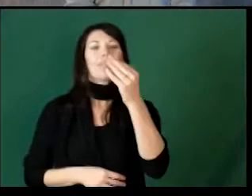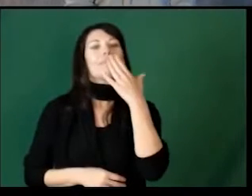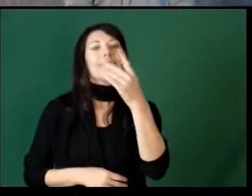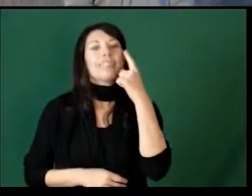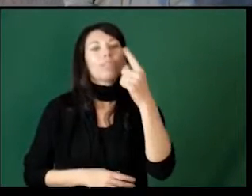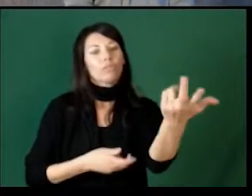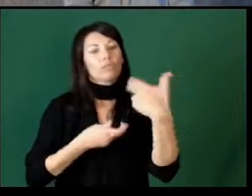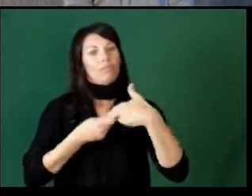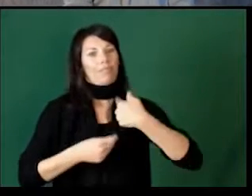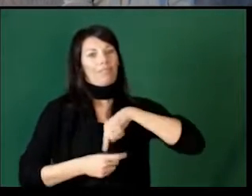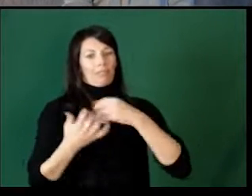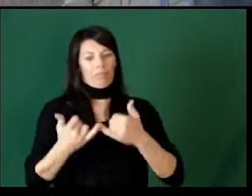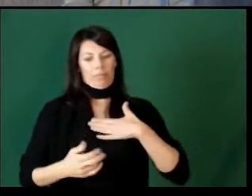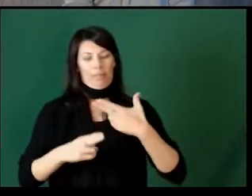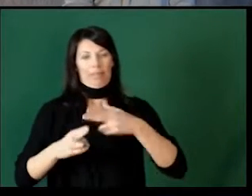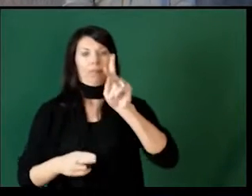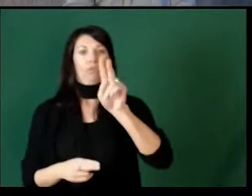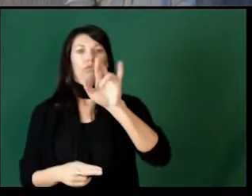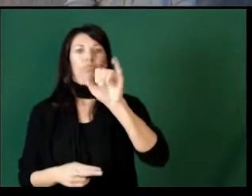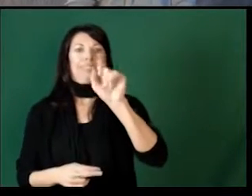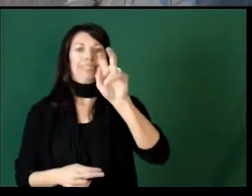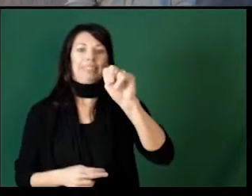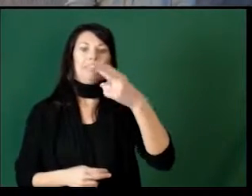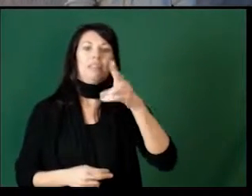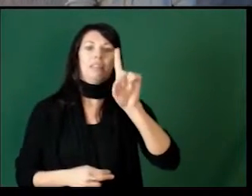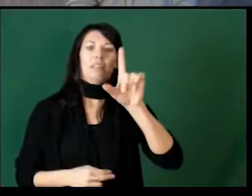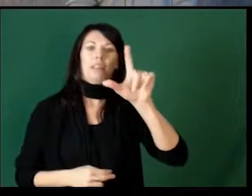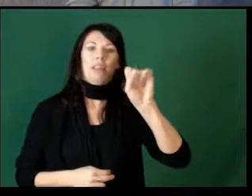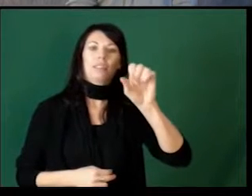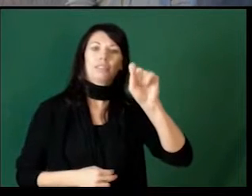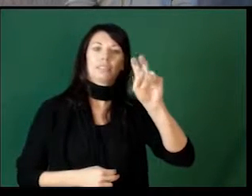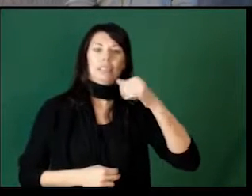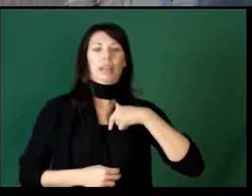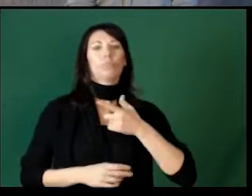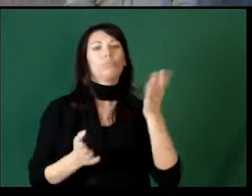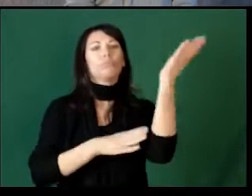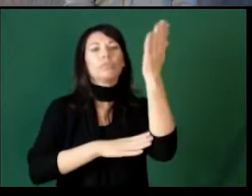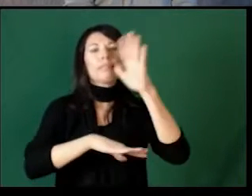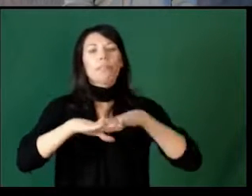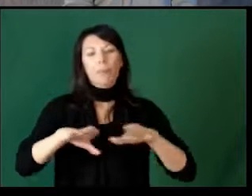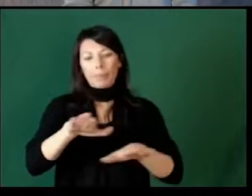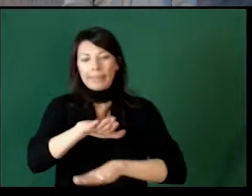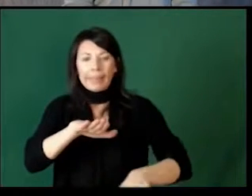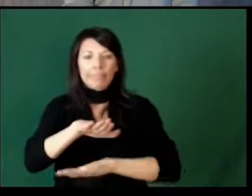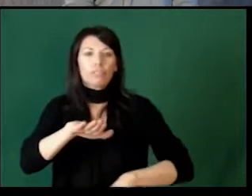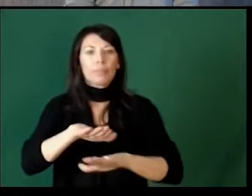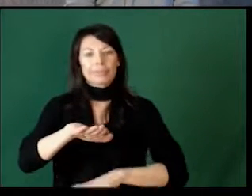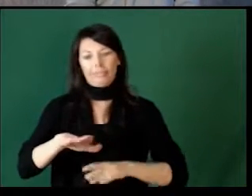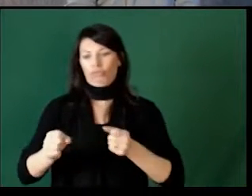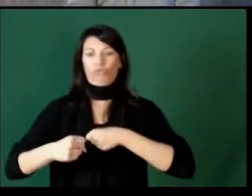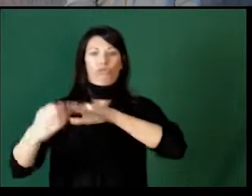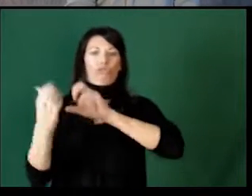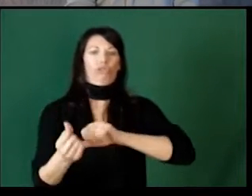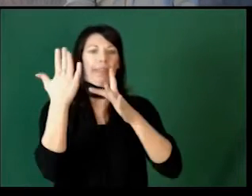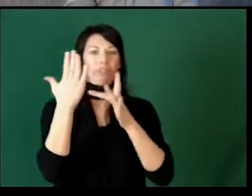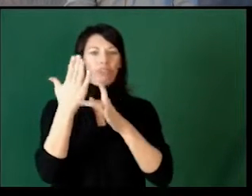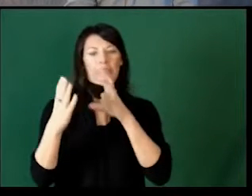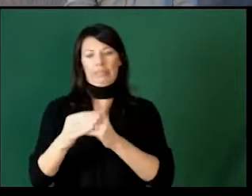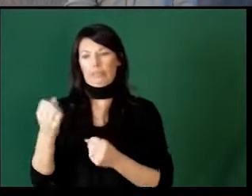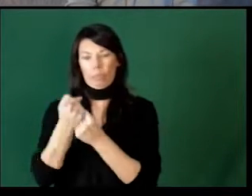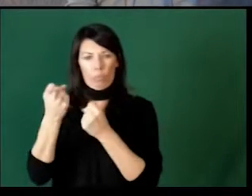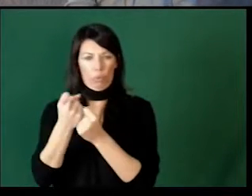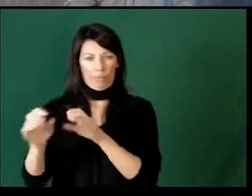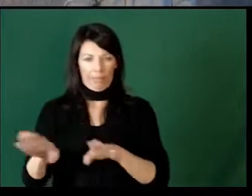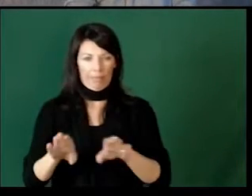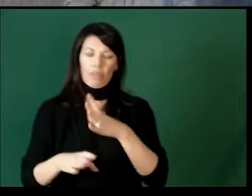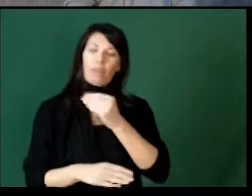Hello and thank you for joining us today. My name is Kristen Huddleston and I'll be presenting on behavior, basic strategies and supports. My